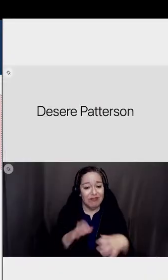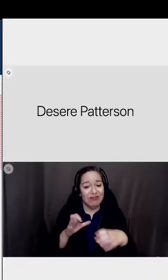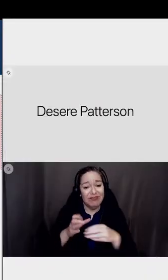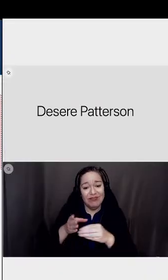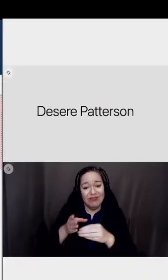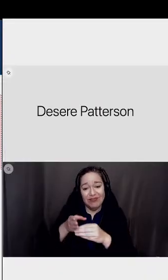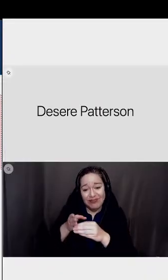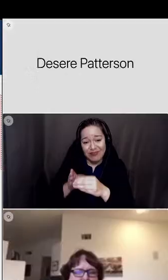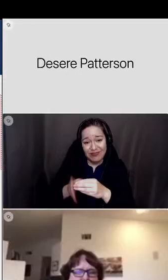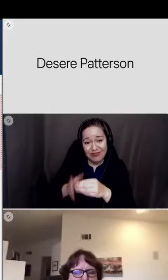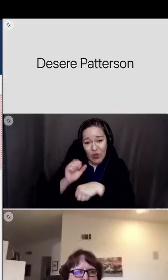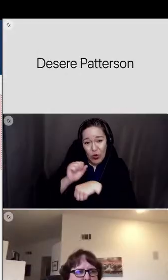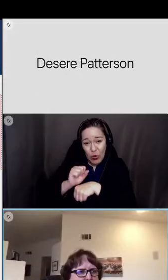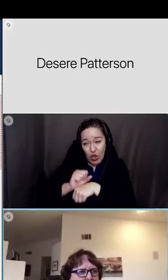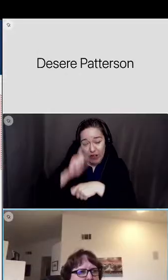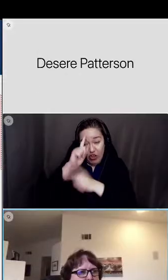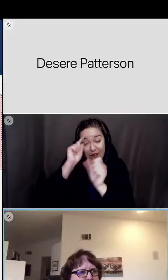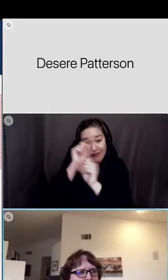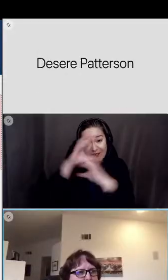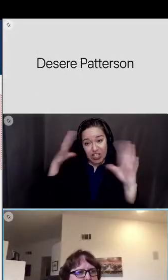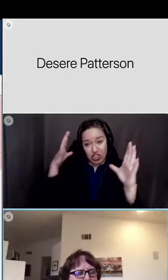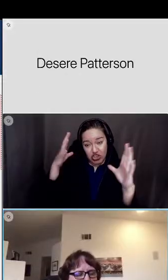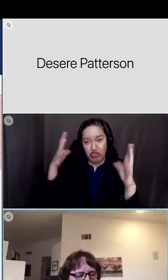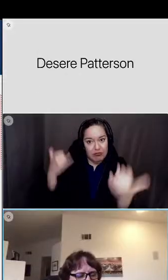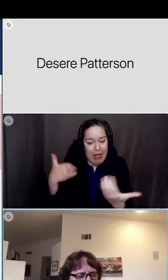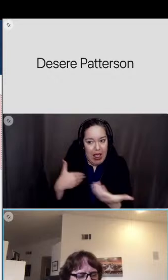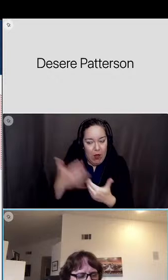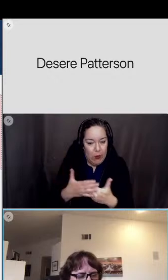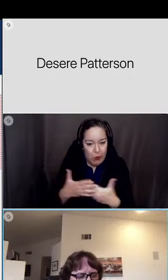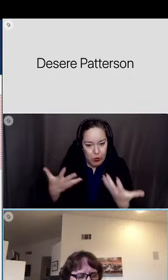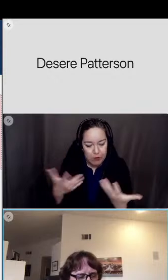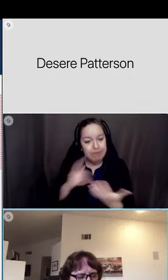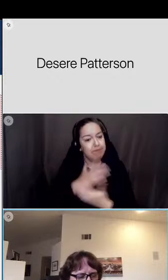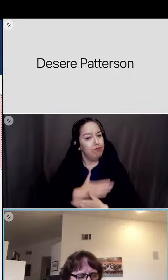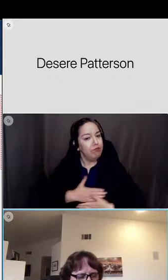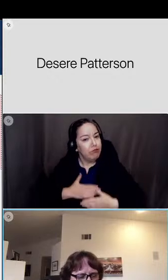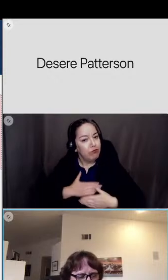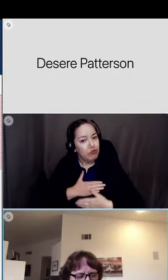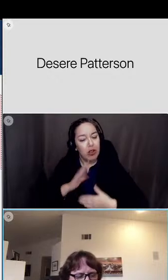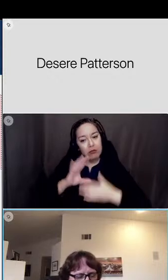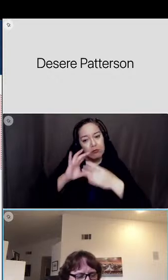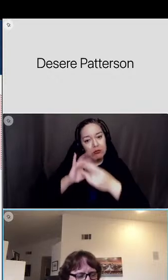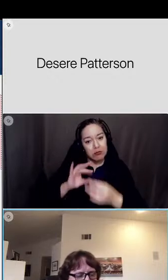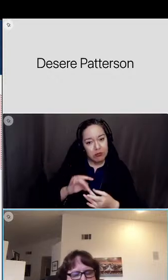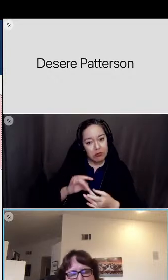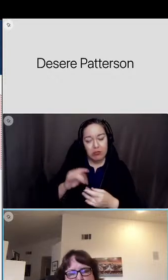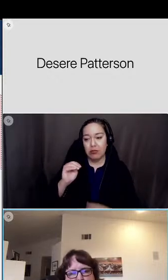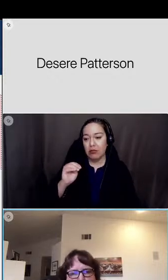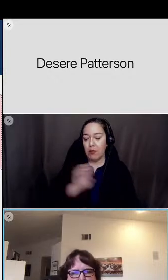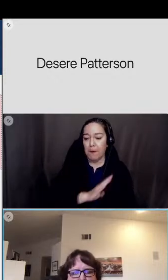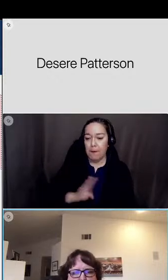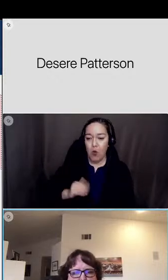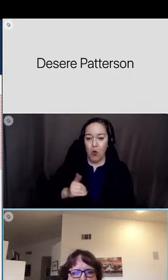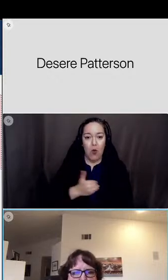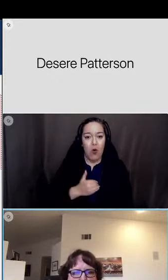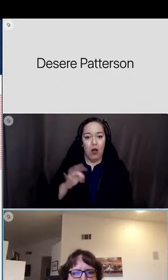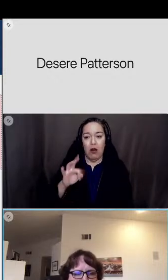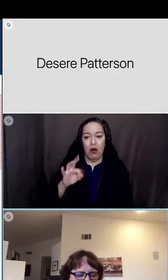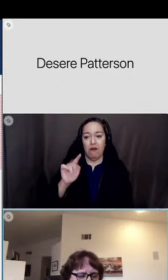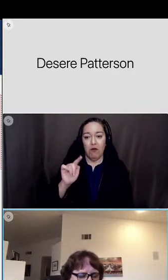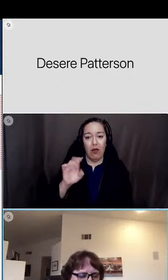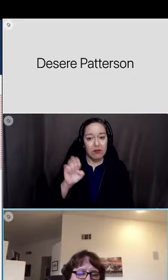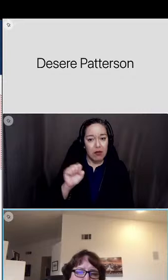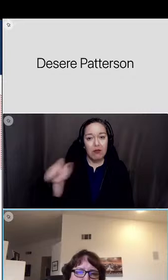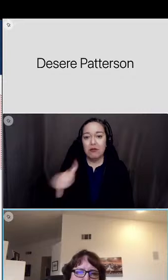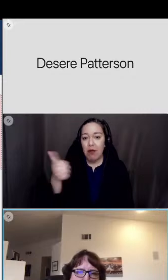kind of where we go go from here and so I appreciated the comments uh Mr. Fuentes board member Fuentes just made as well as the other